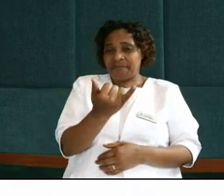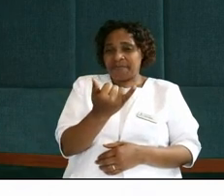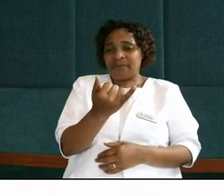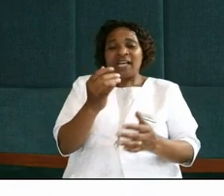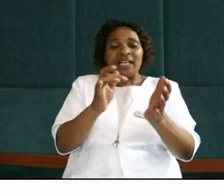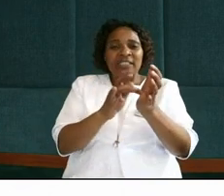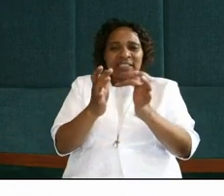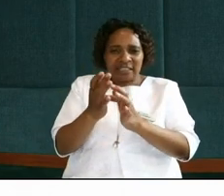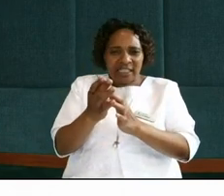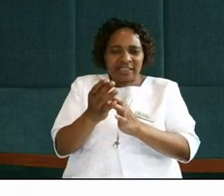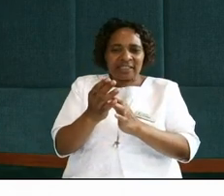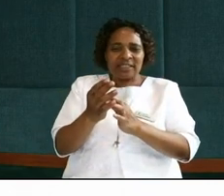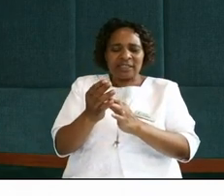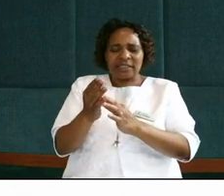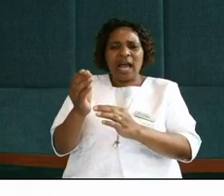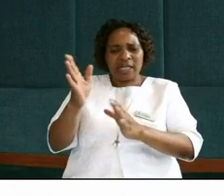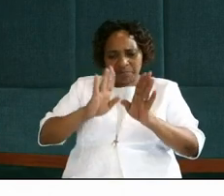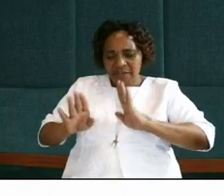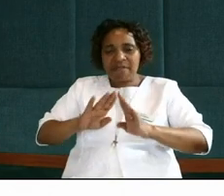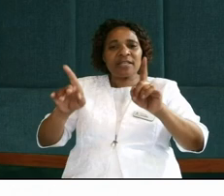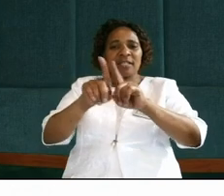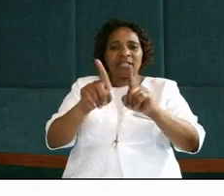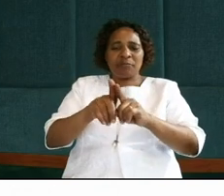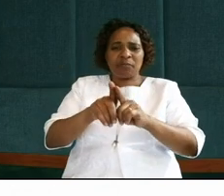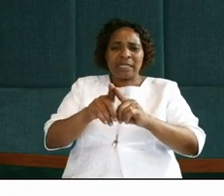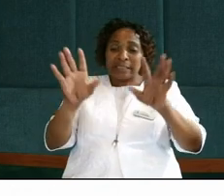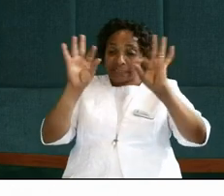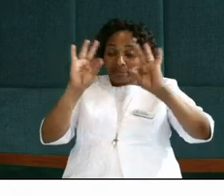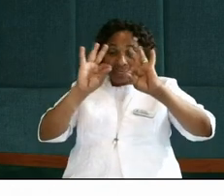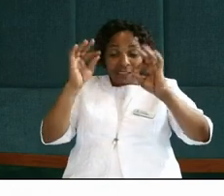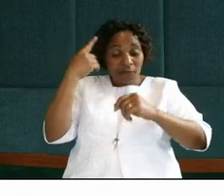Jesus has behaved this way is very surprising to me.